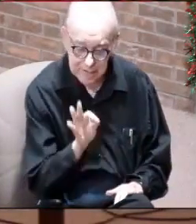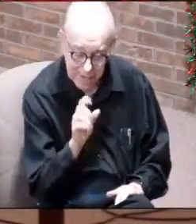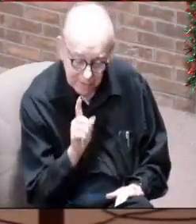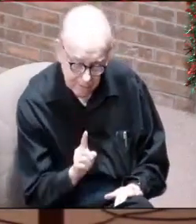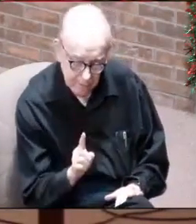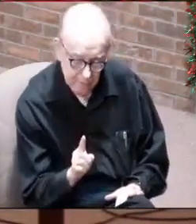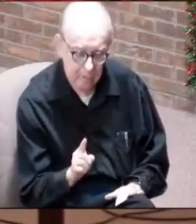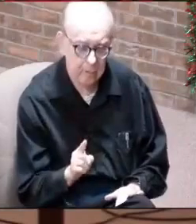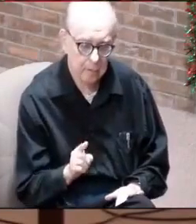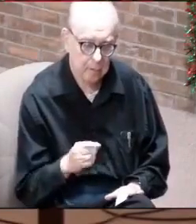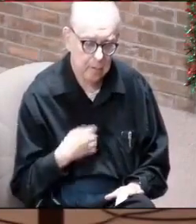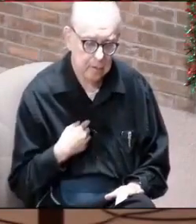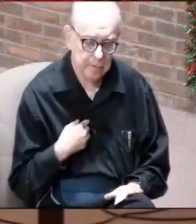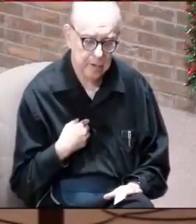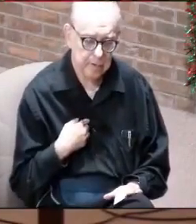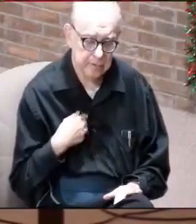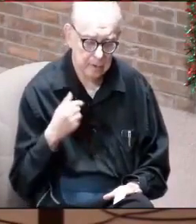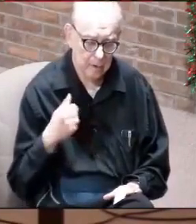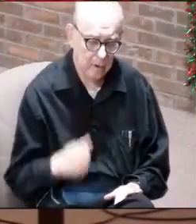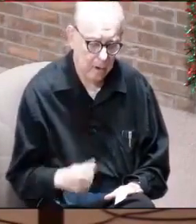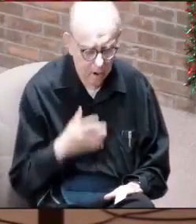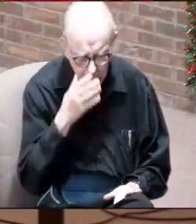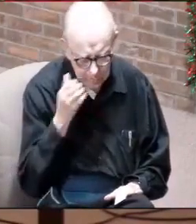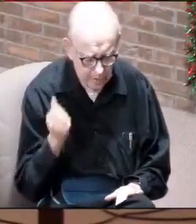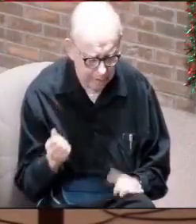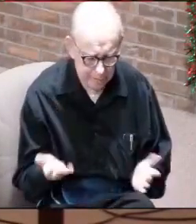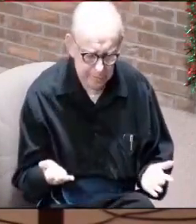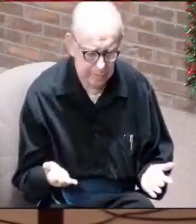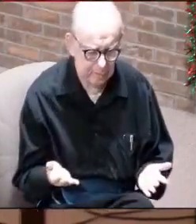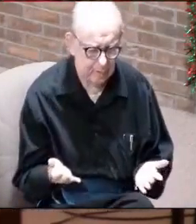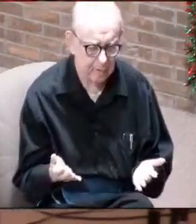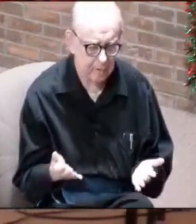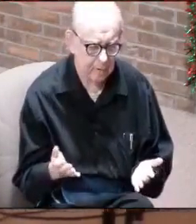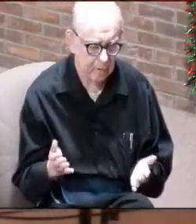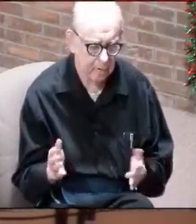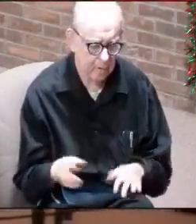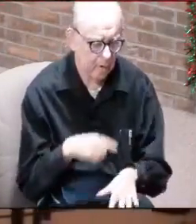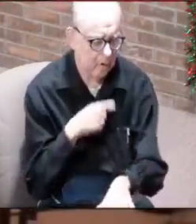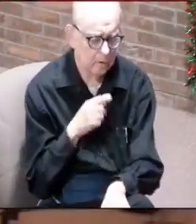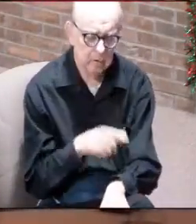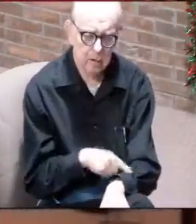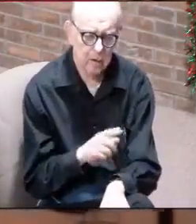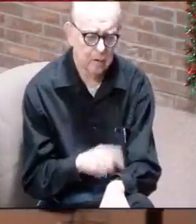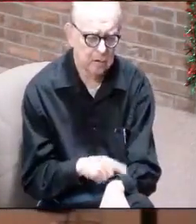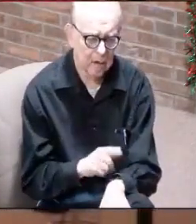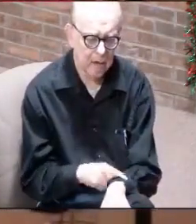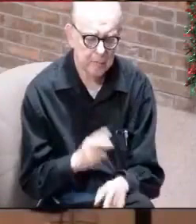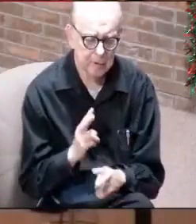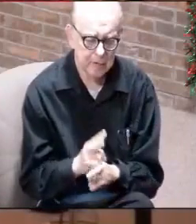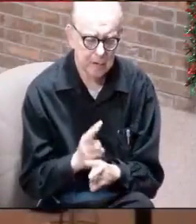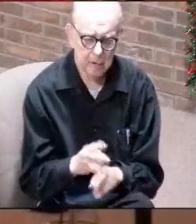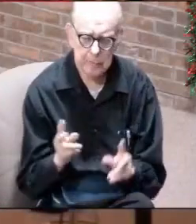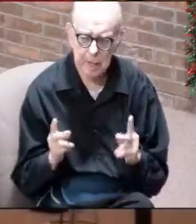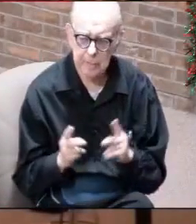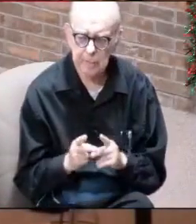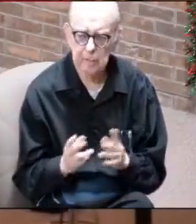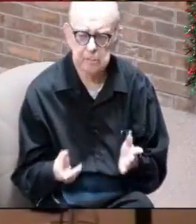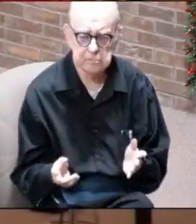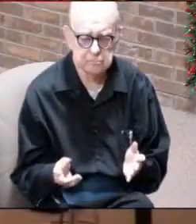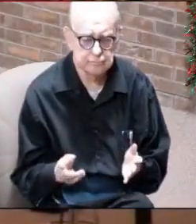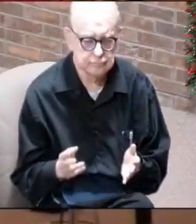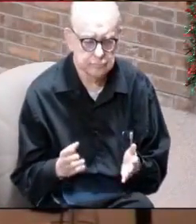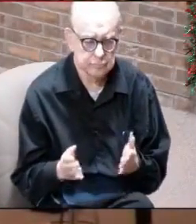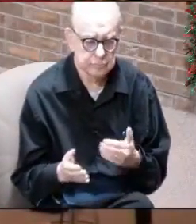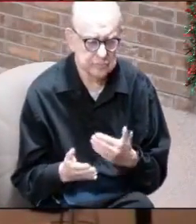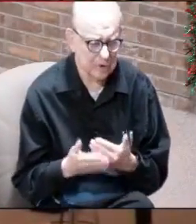She has dementia, Alzheimer's, has been in a long-term care facility now for